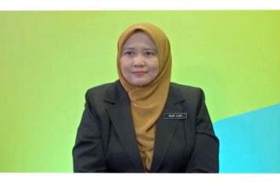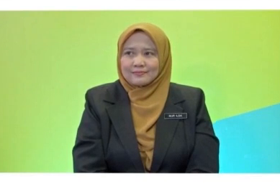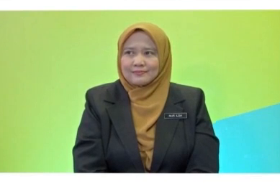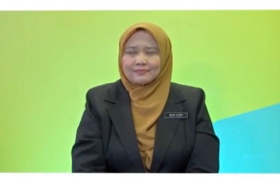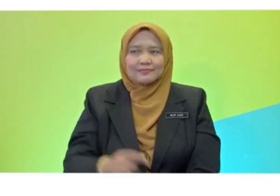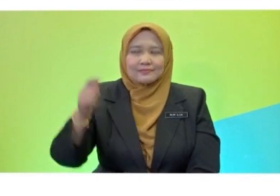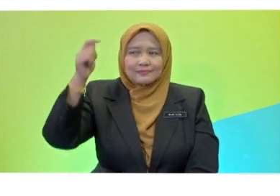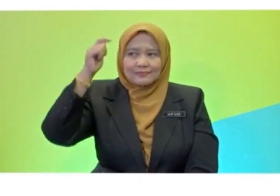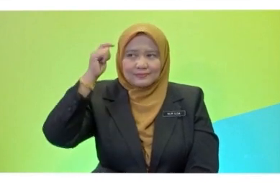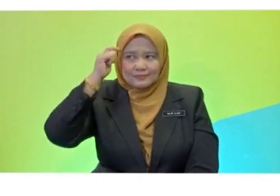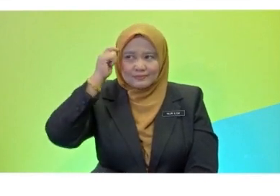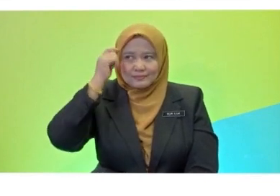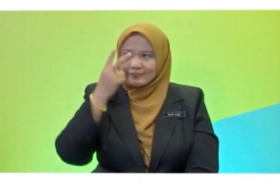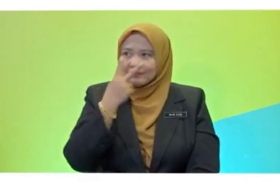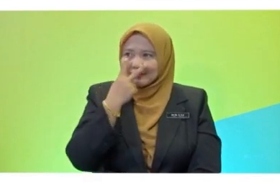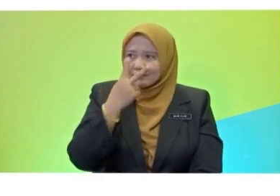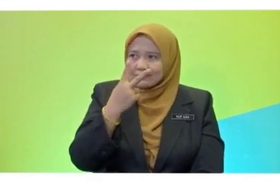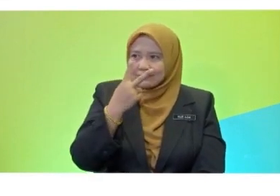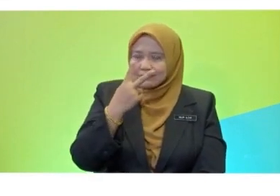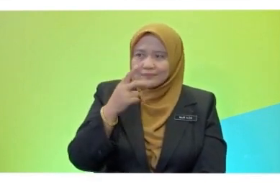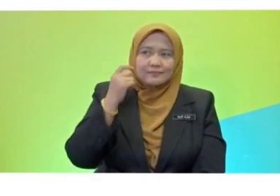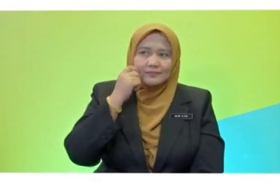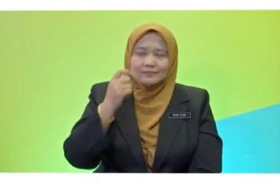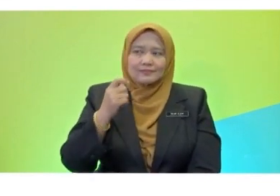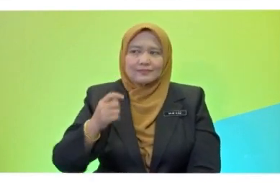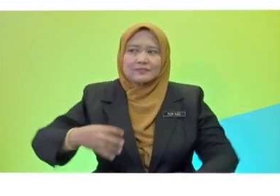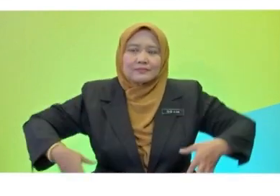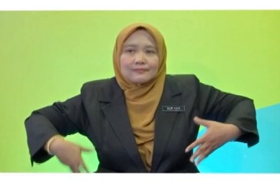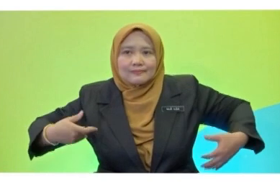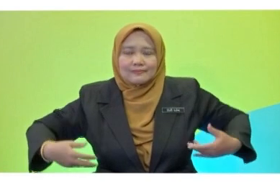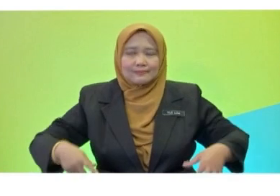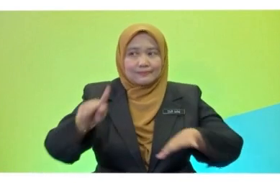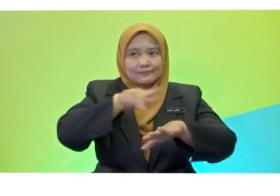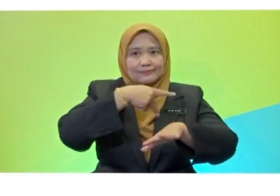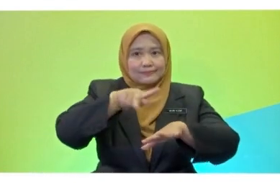Tan washed the monkey's dancing. So, is that a true or false statement?